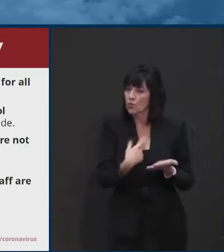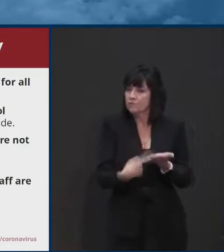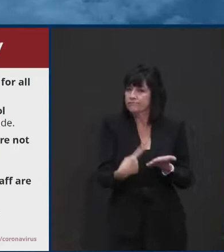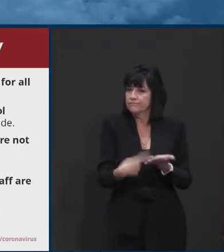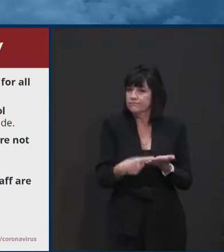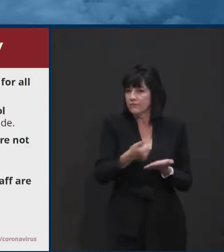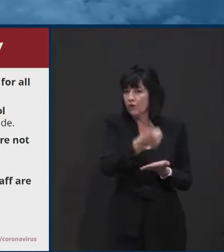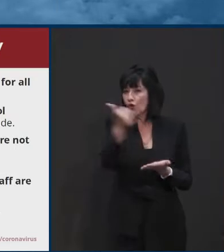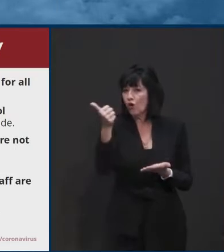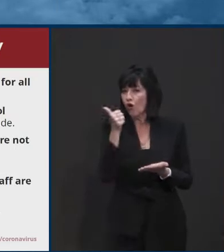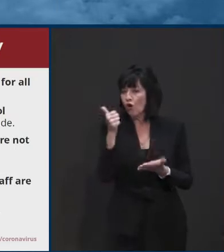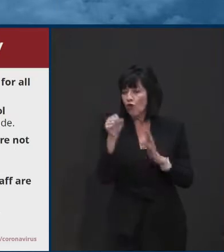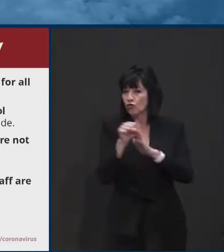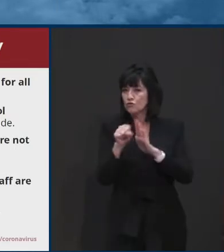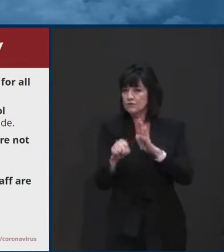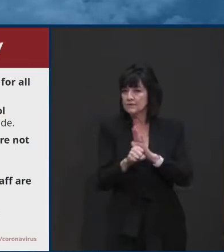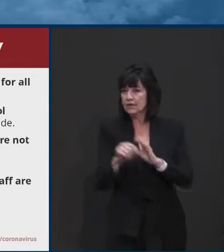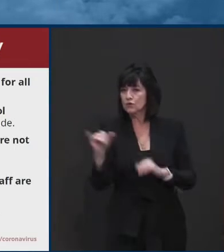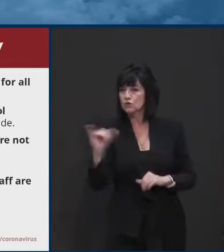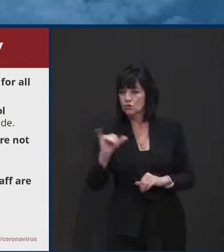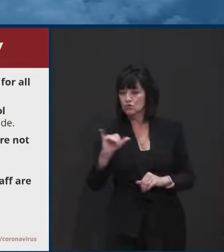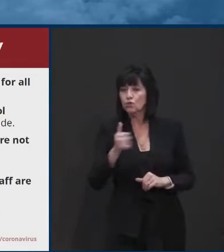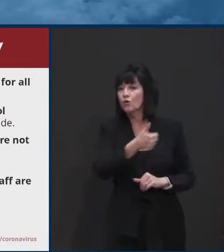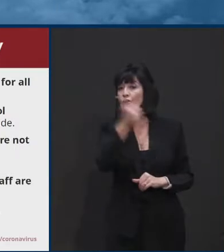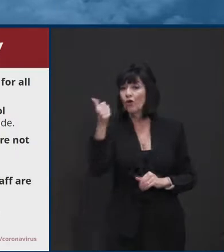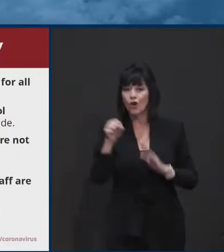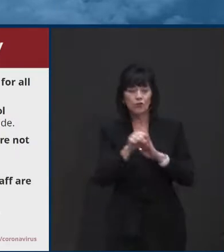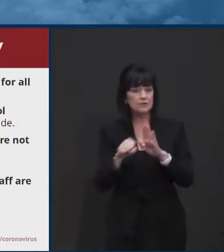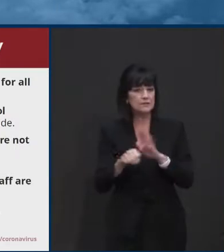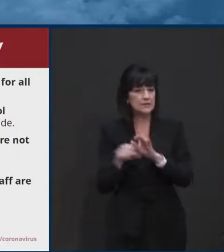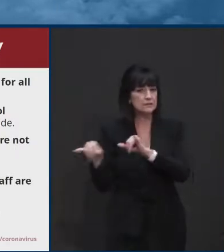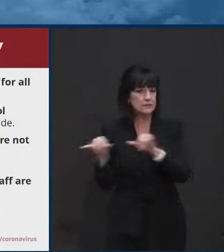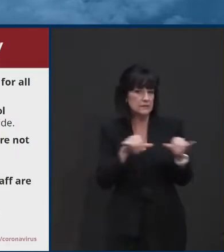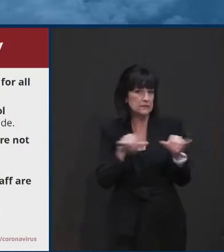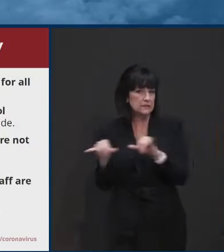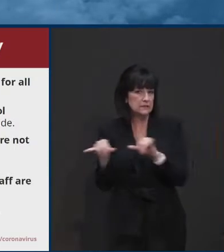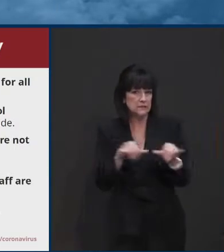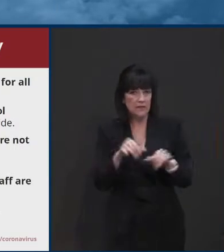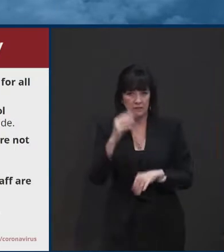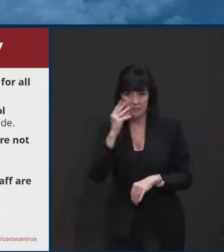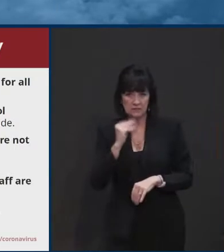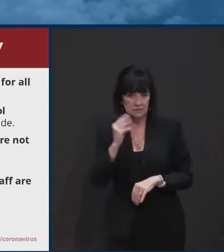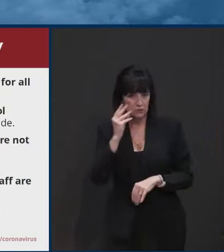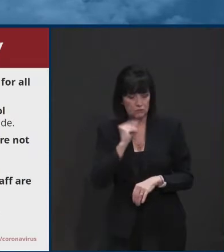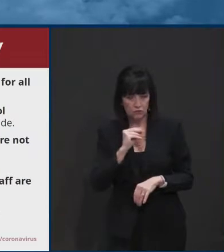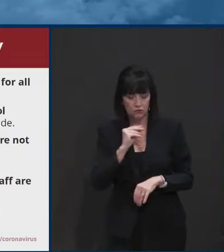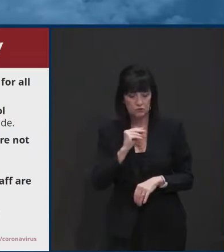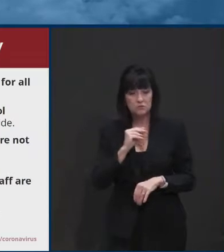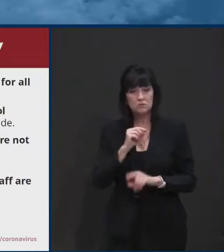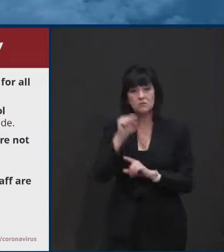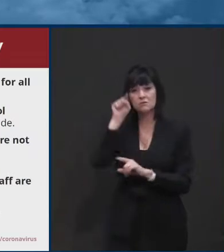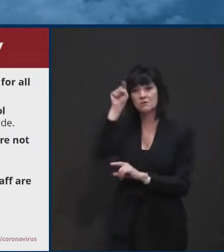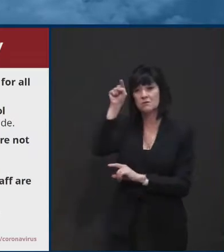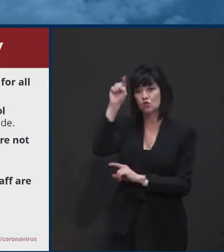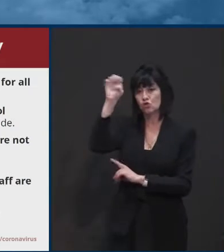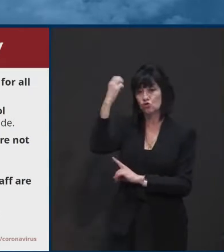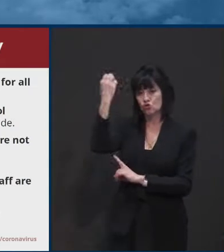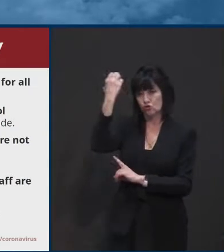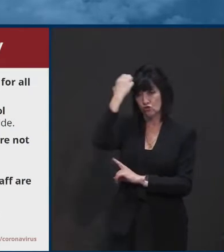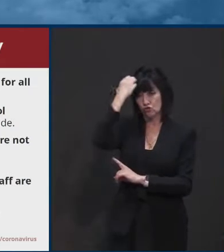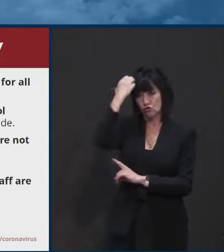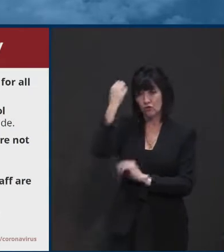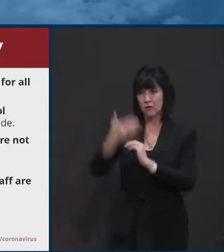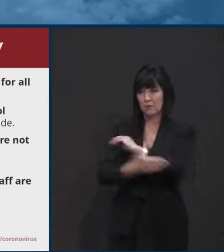our regional coalition, they're seeing the same experience. And, um, European countries have, um,